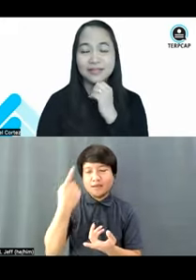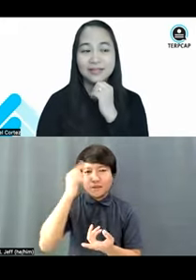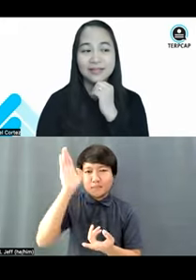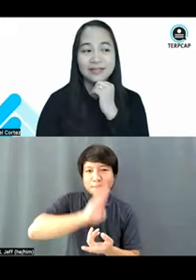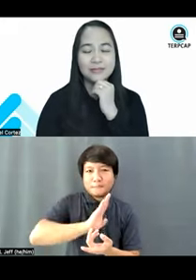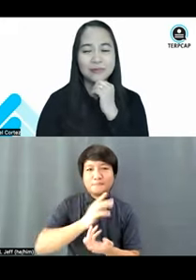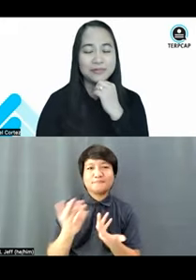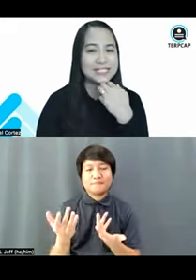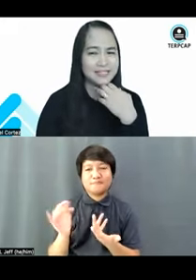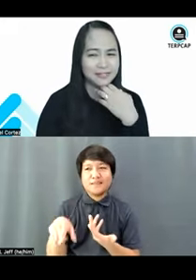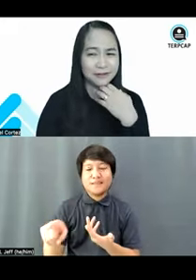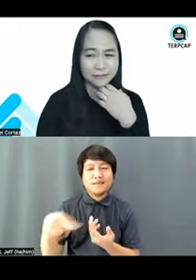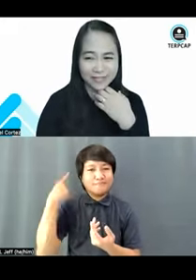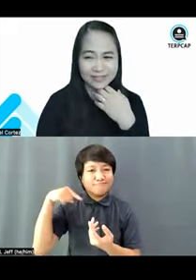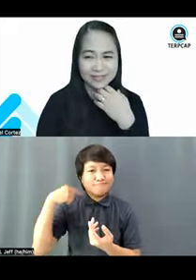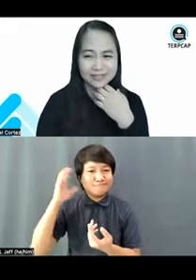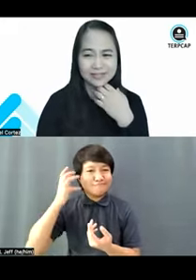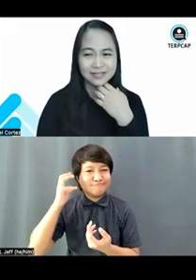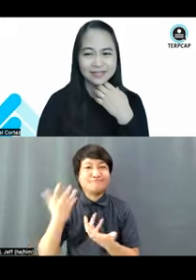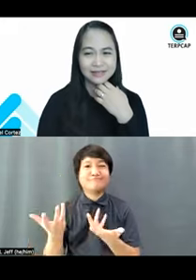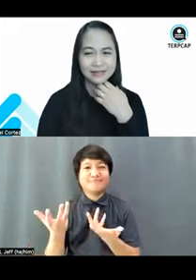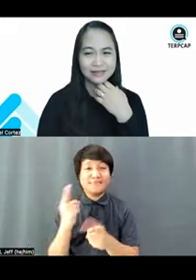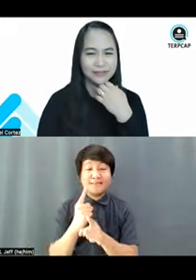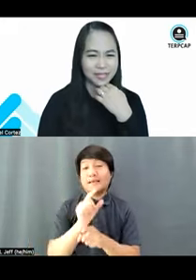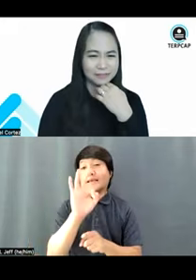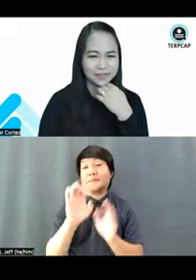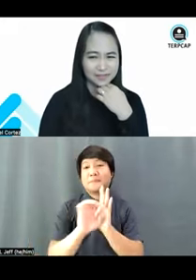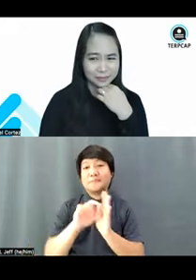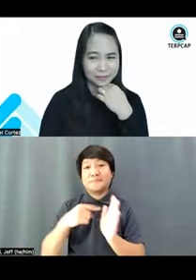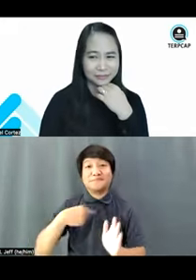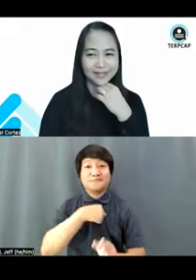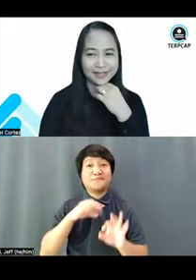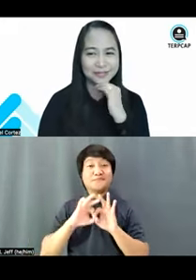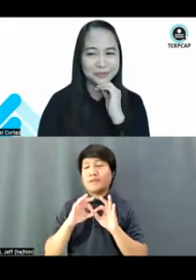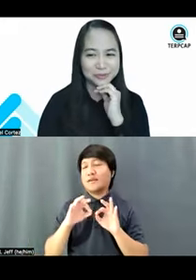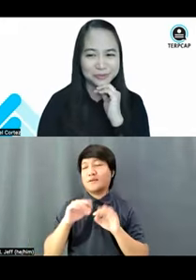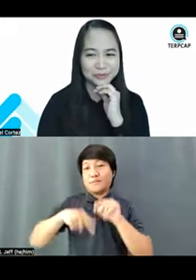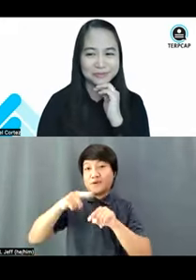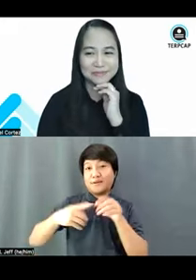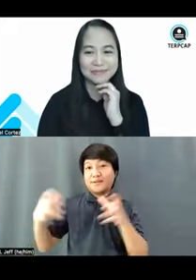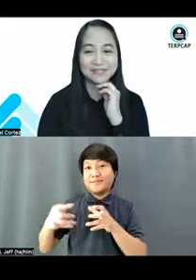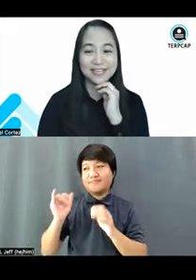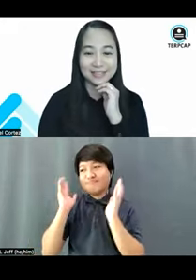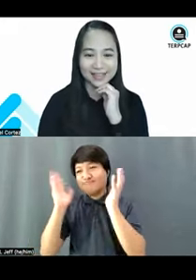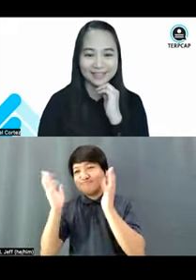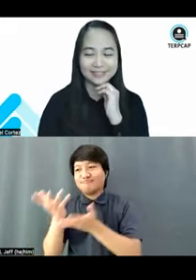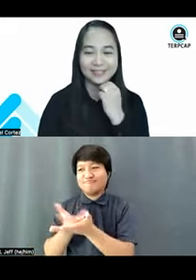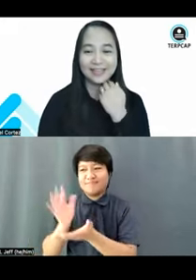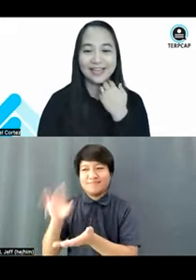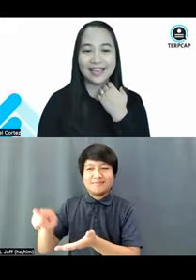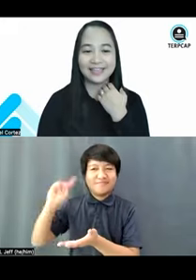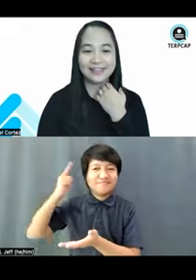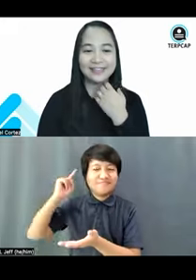because when we tease our friends, we say that,